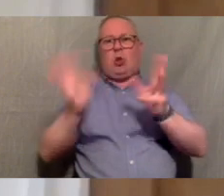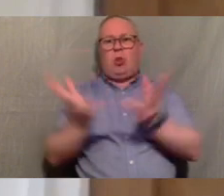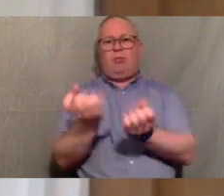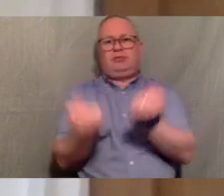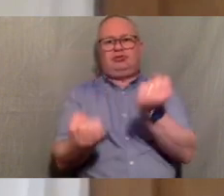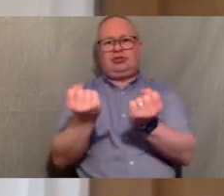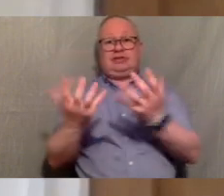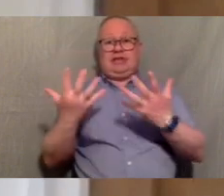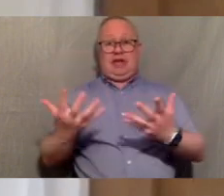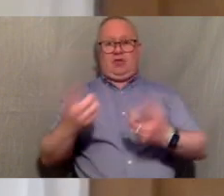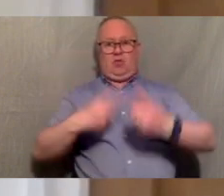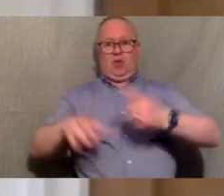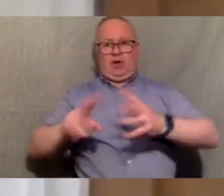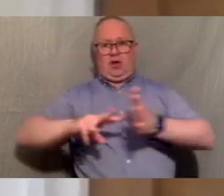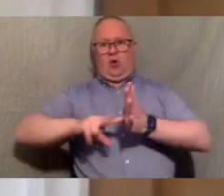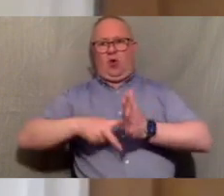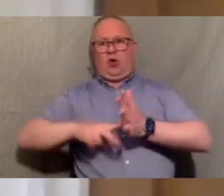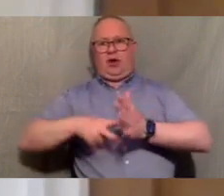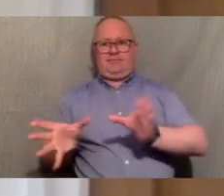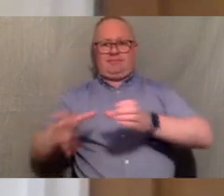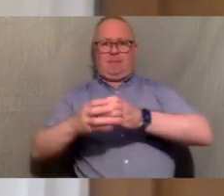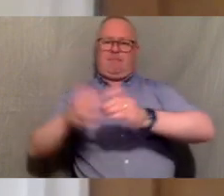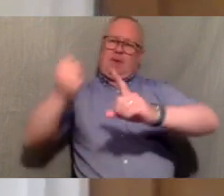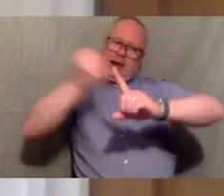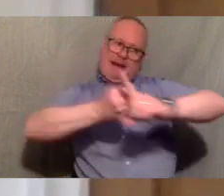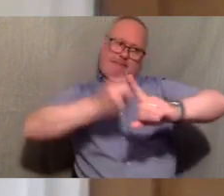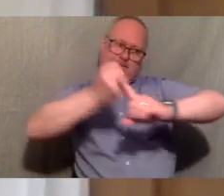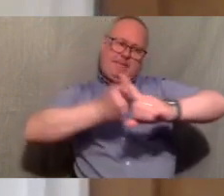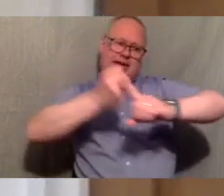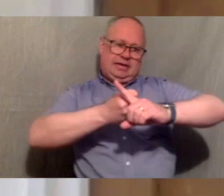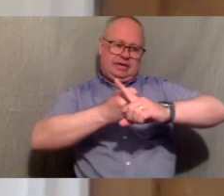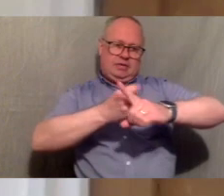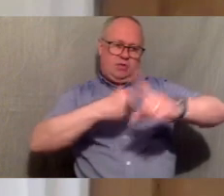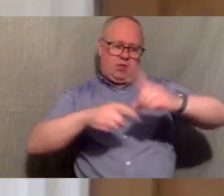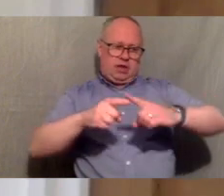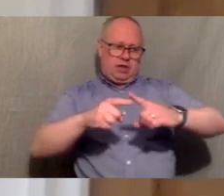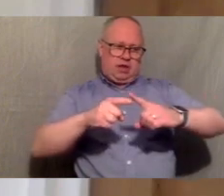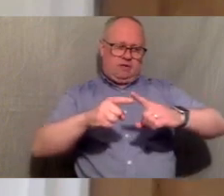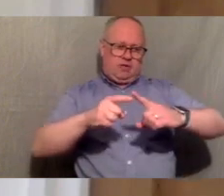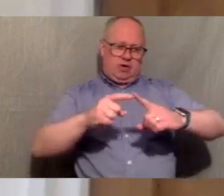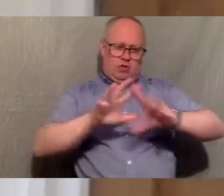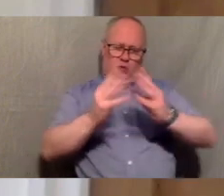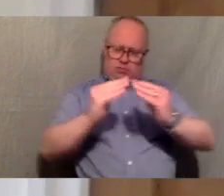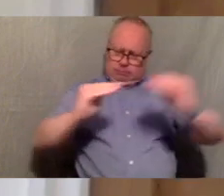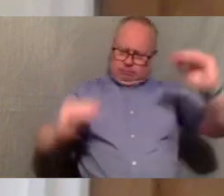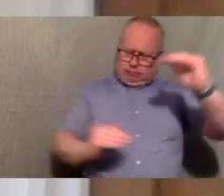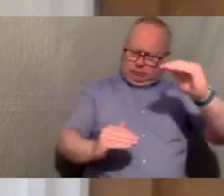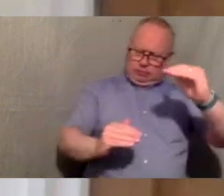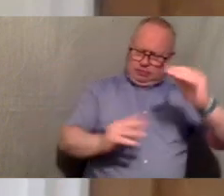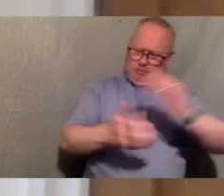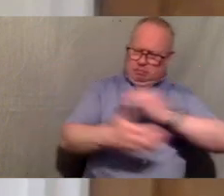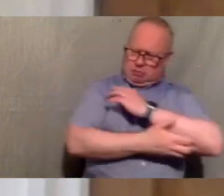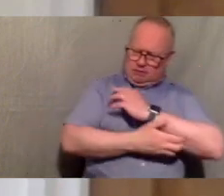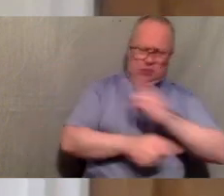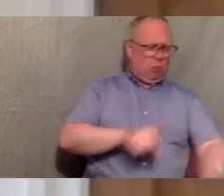organization and we focus very much on the the structural or root causes of global inequality and poverty and